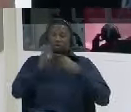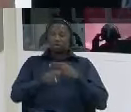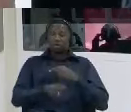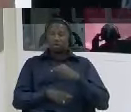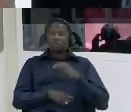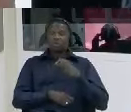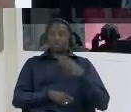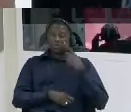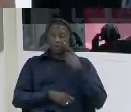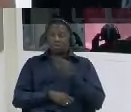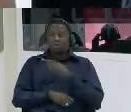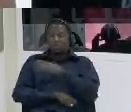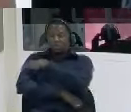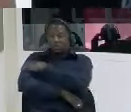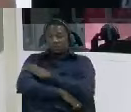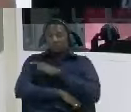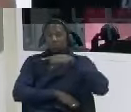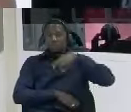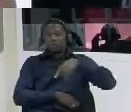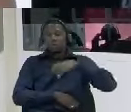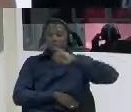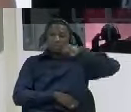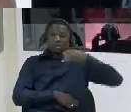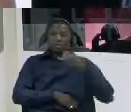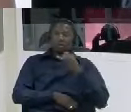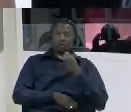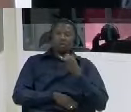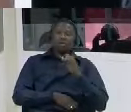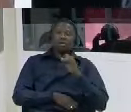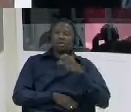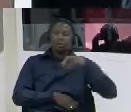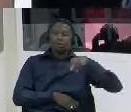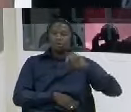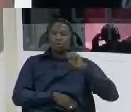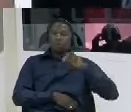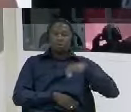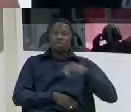mandy serif deba was the next guy that is mustafa diva